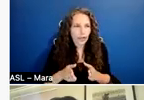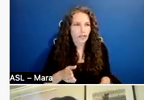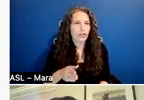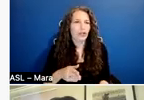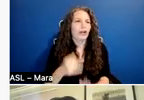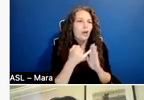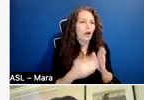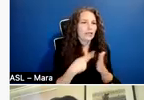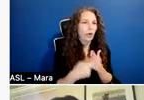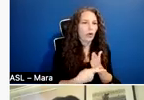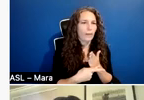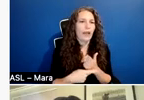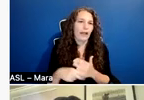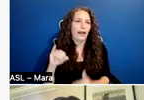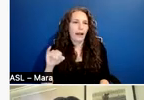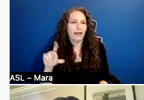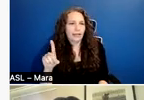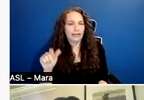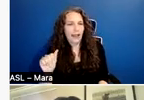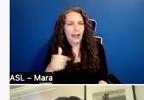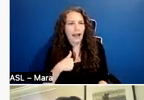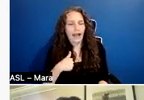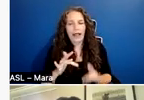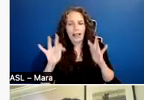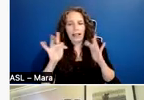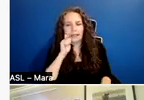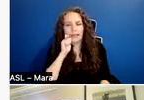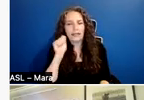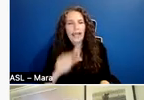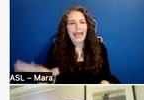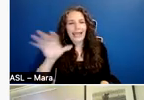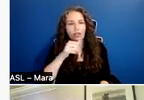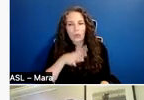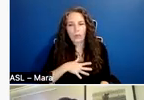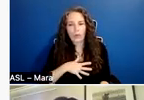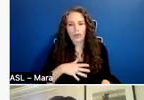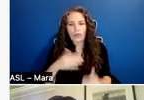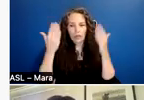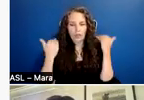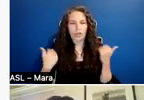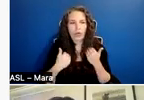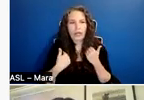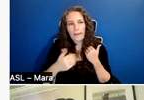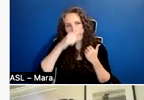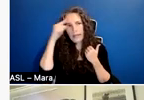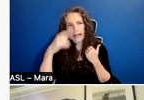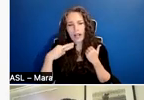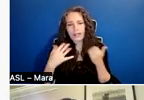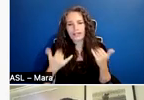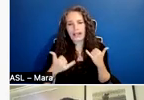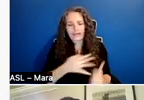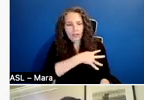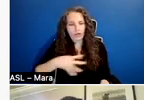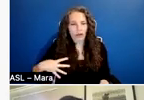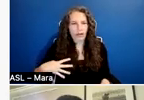Association. And I am a light-skinned Asian woman with shoulder-length black hair. And today I'm wearing a striped